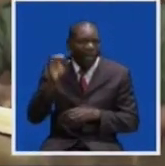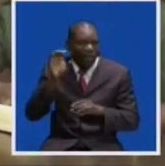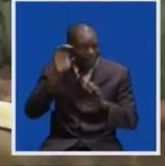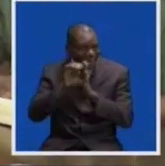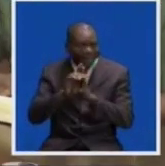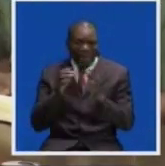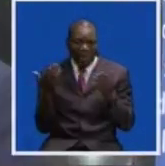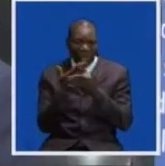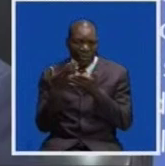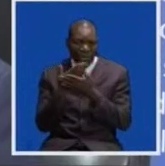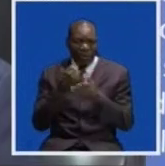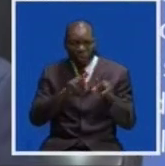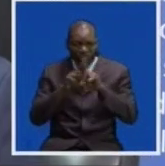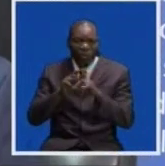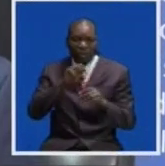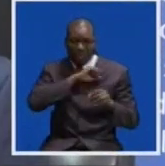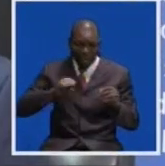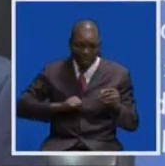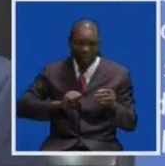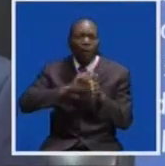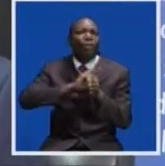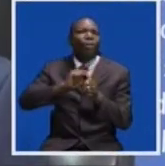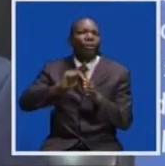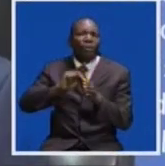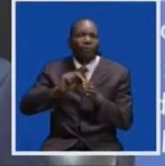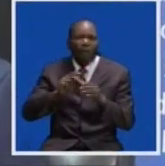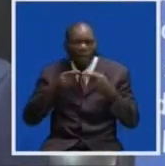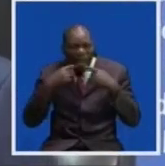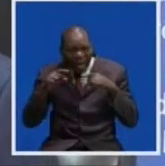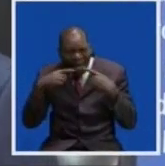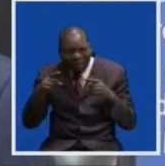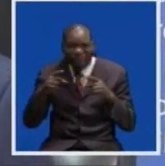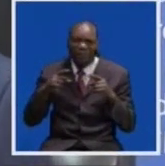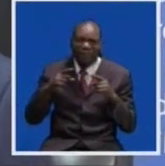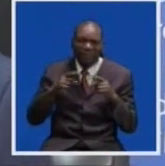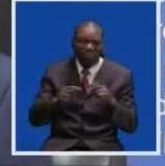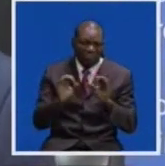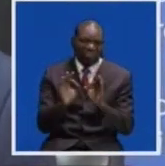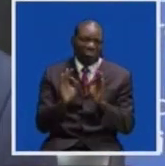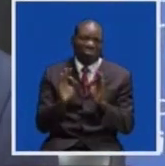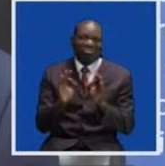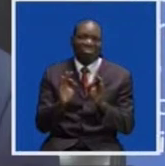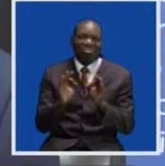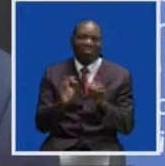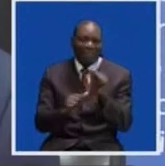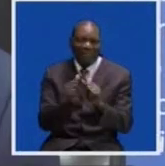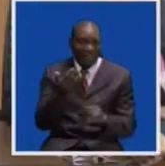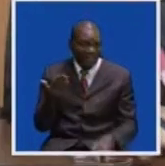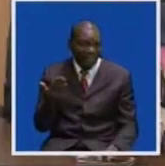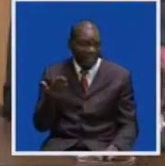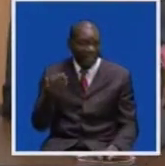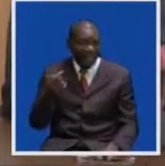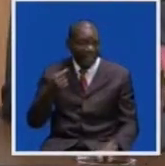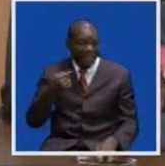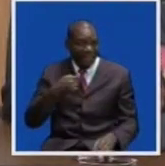also, I think, the professionalism of the staff, when someone is reading the news or anything, everything is so good. Thank you. Even when I go outside,